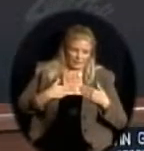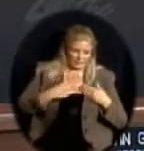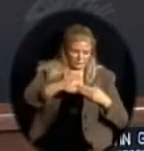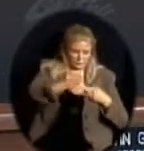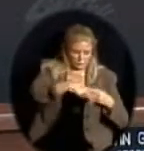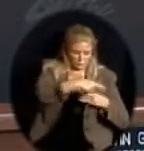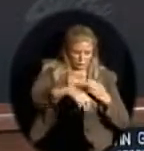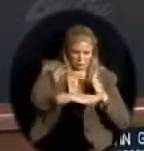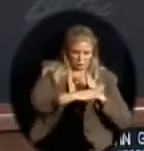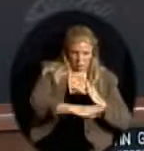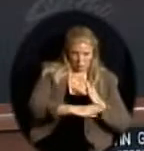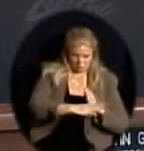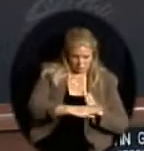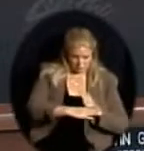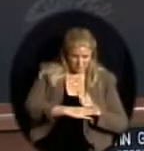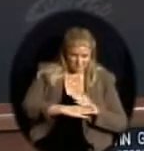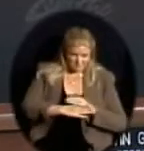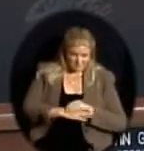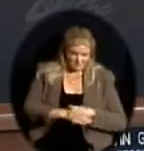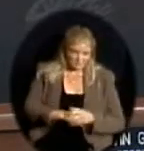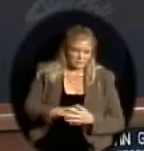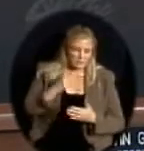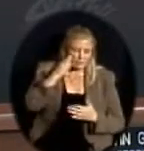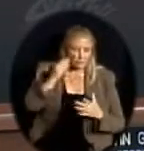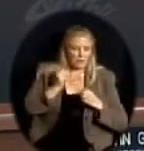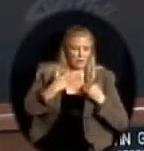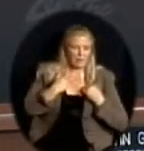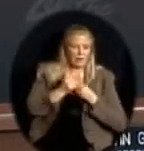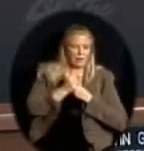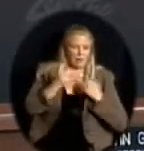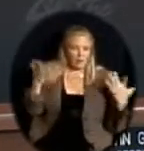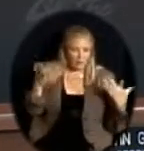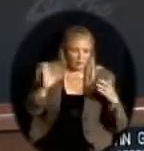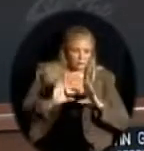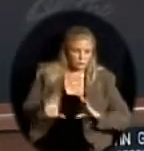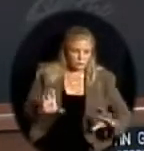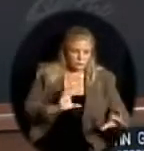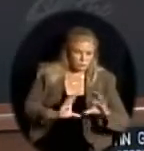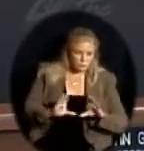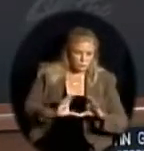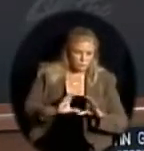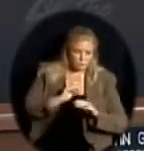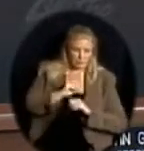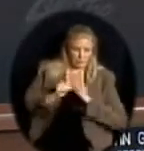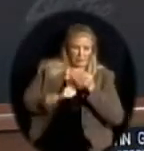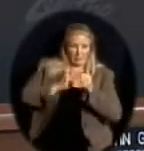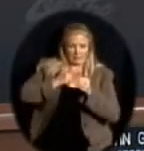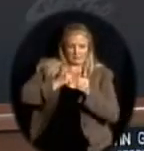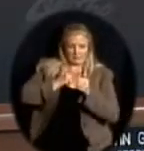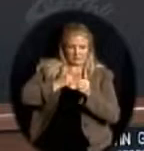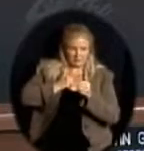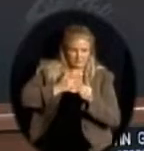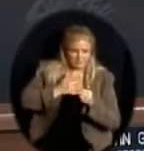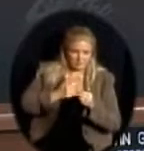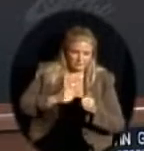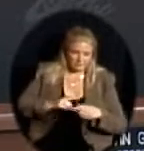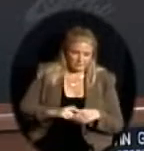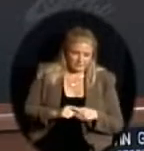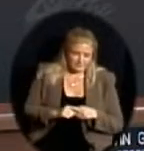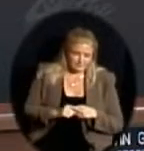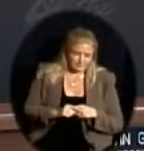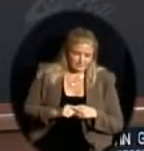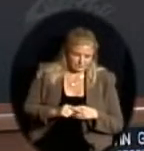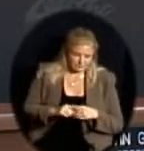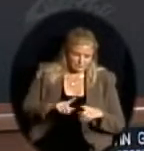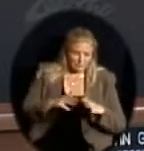already do together behind the scenes, but there's much more. We want to be very proactive as a as two governing bodies in this community to work together as